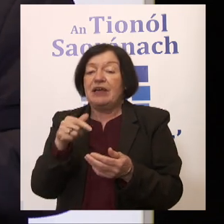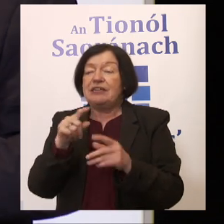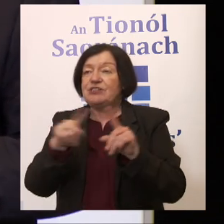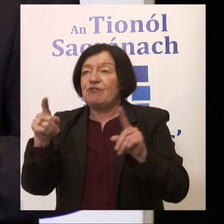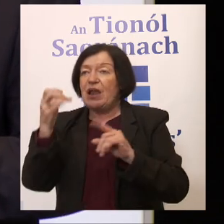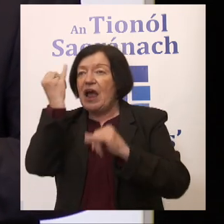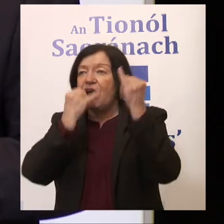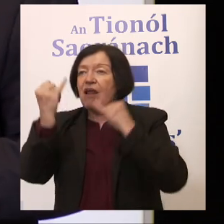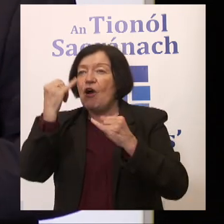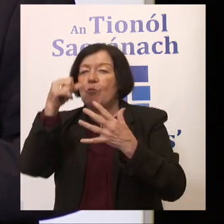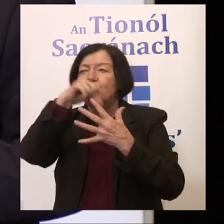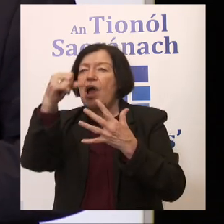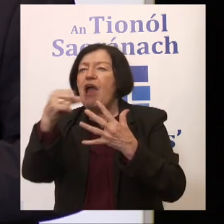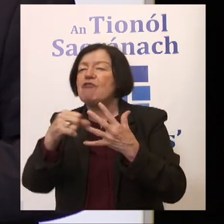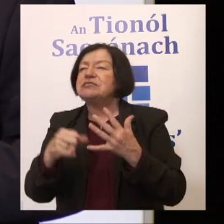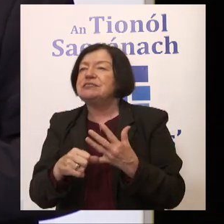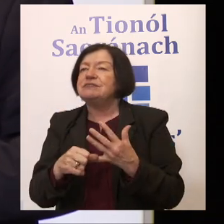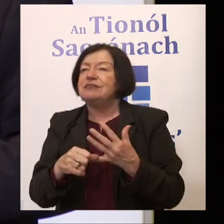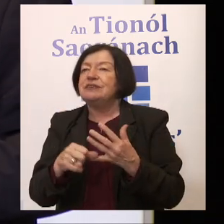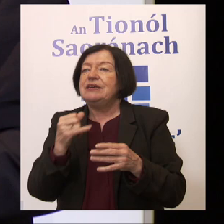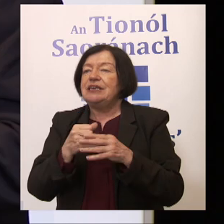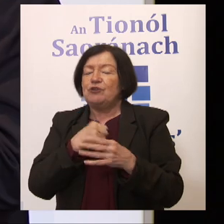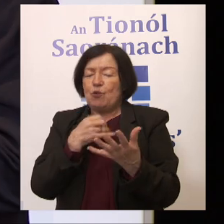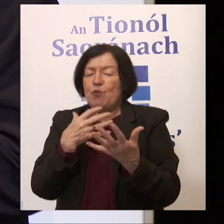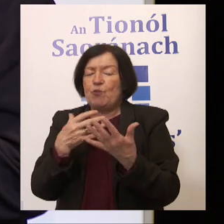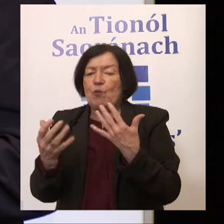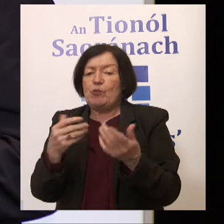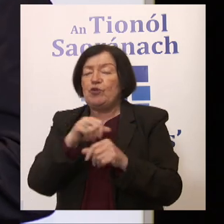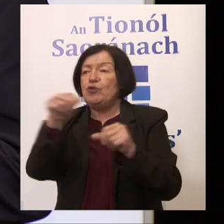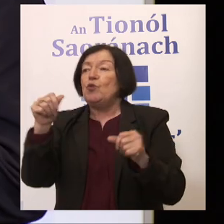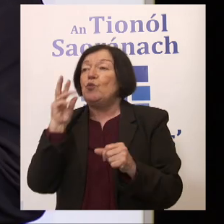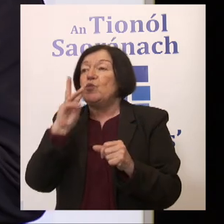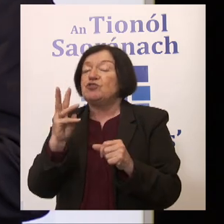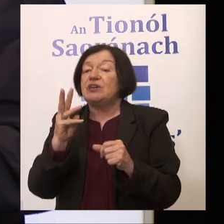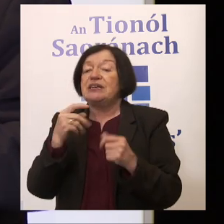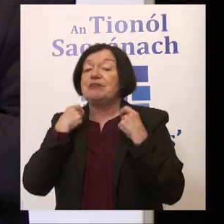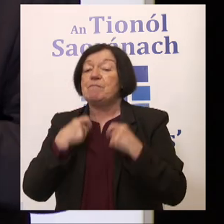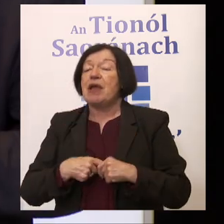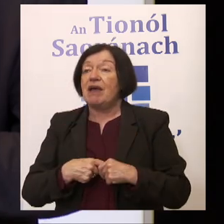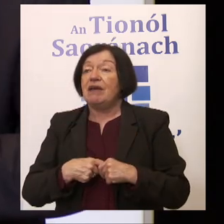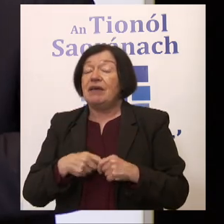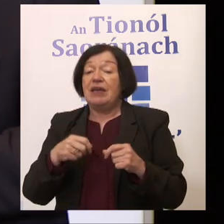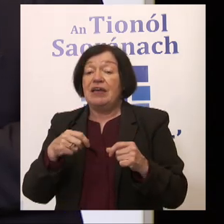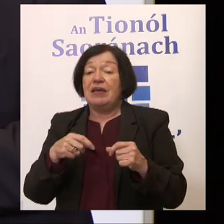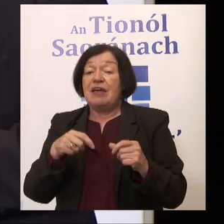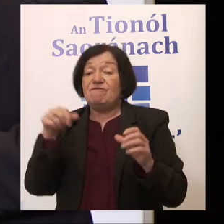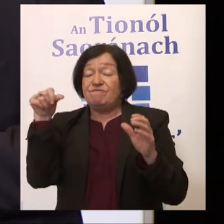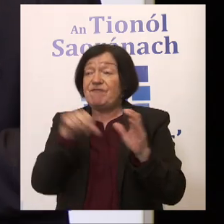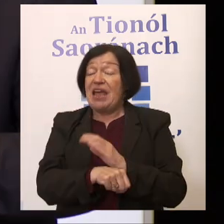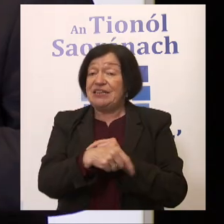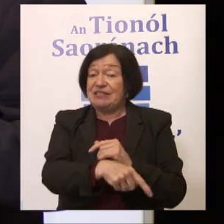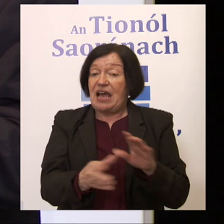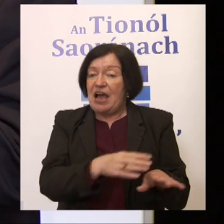ideas or a Dublin set of priorities into whatever you wish to do as a mayor. Failing that, because I recognize that might be